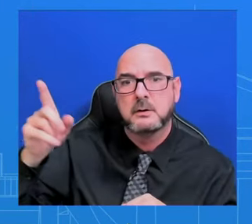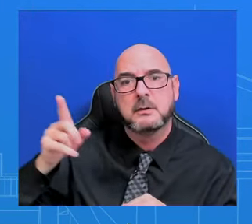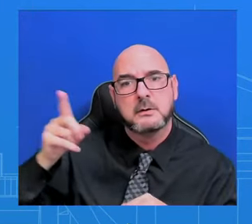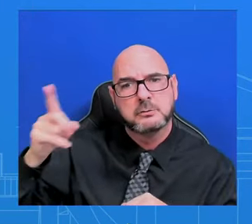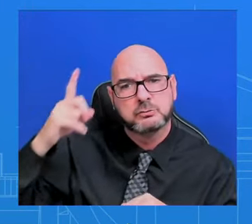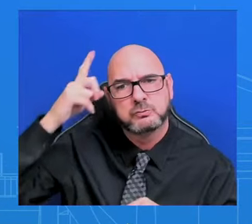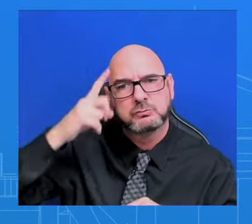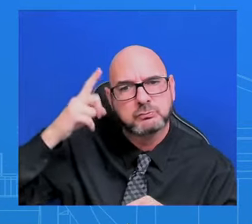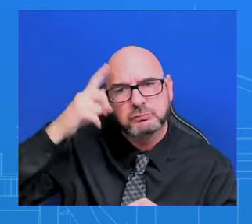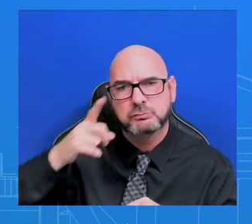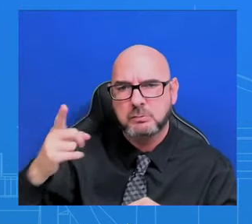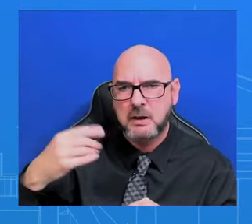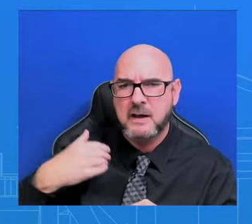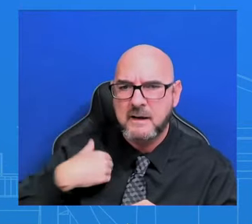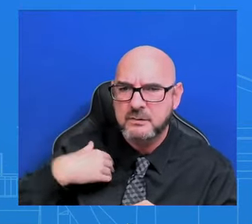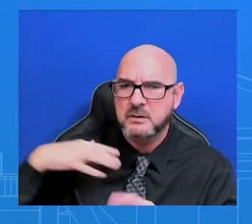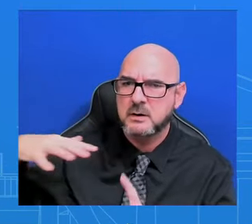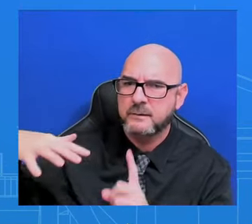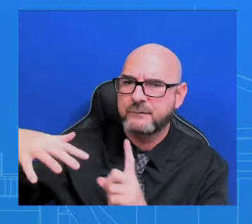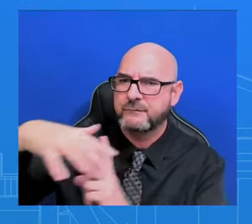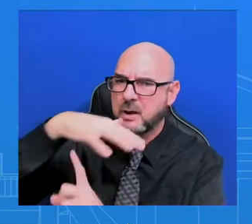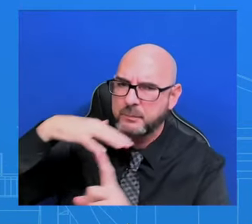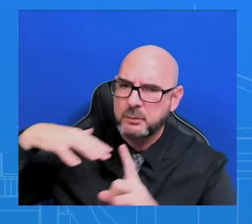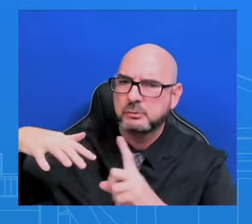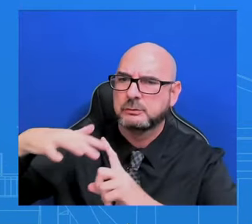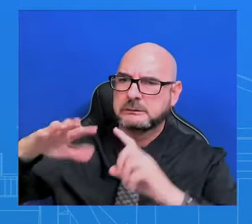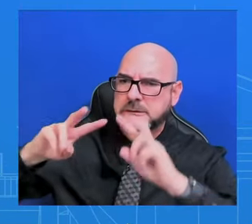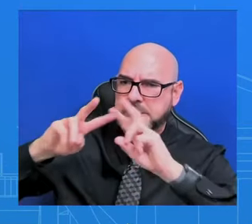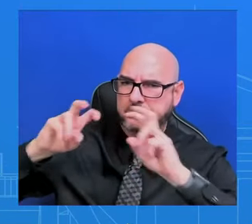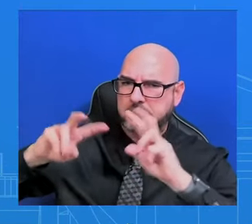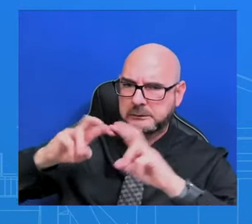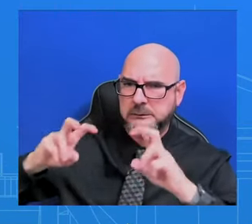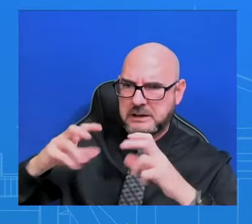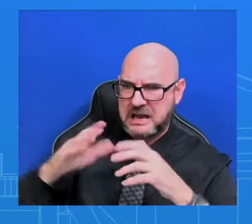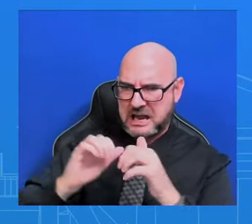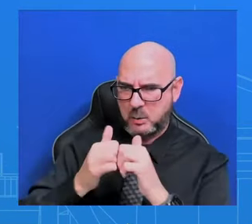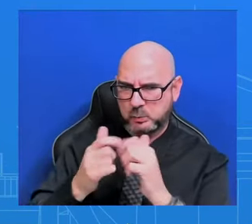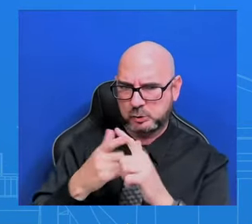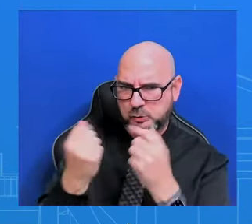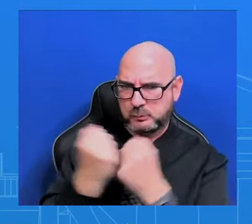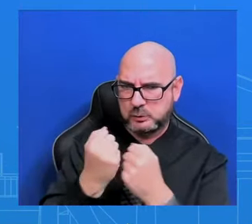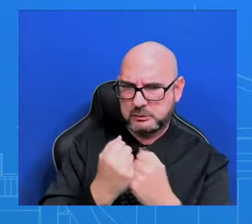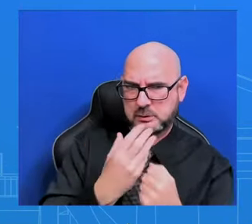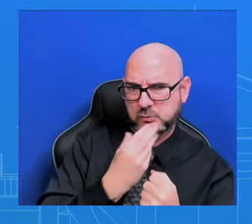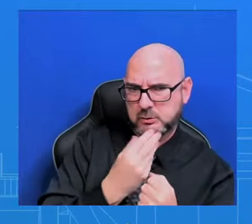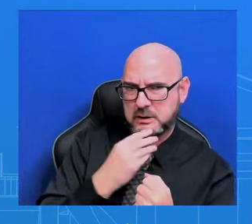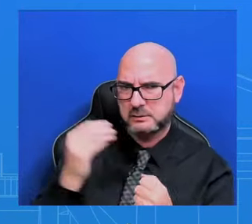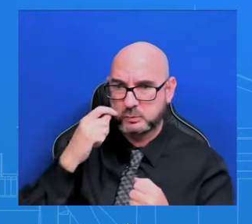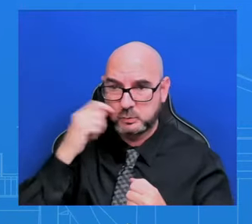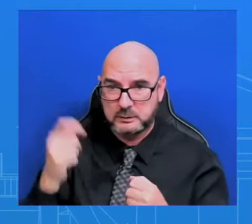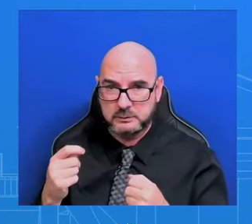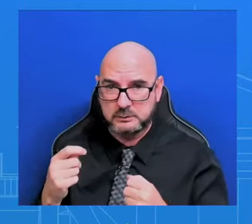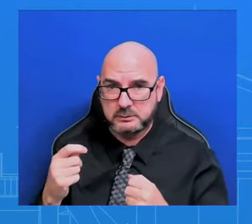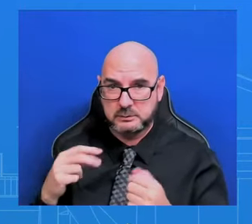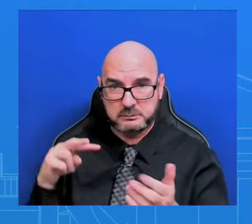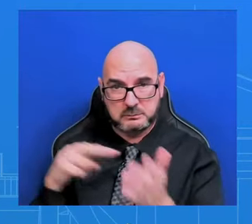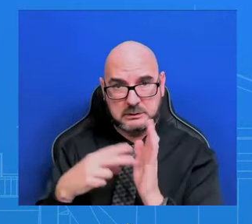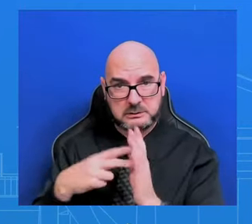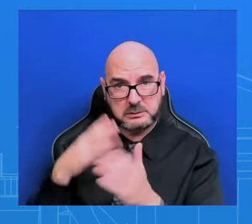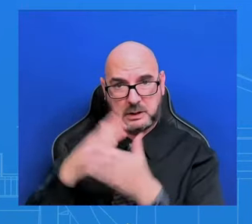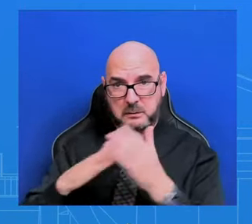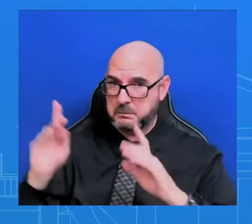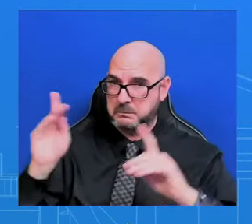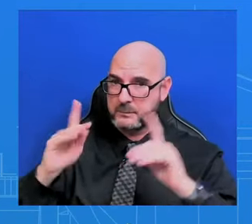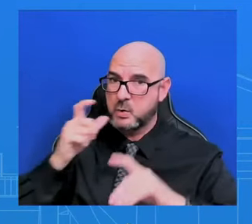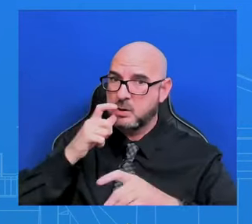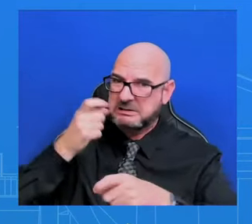support allies like Israel and Ukraine. Just for reference, we interviewed some environmental experts who estimated that in the last 60